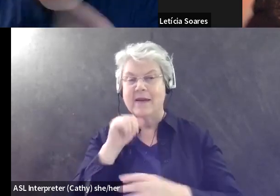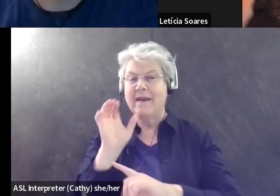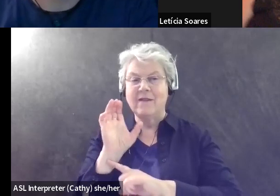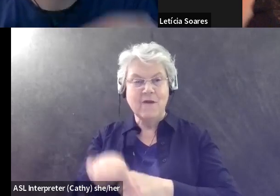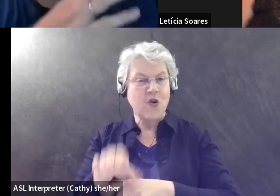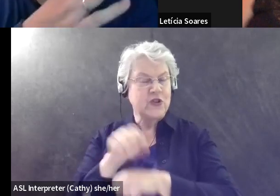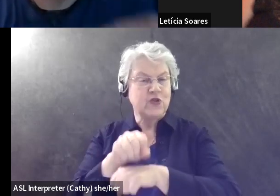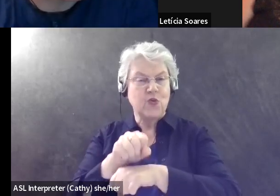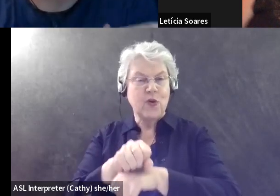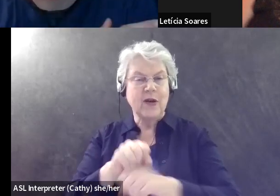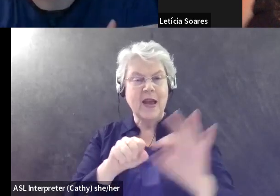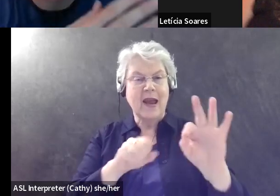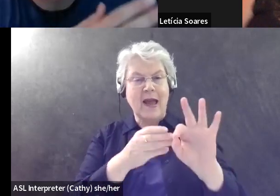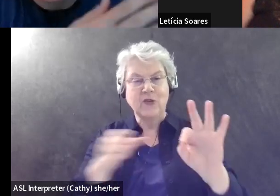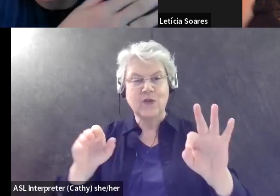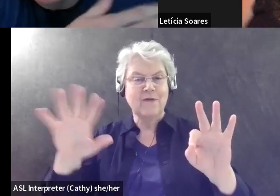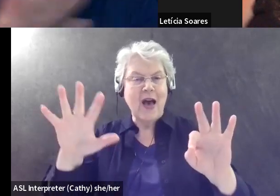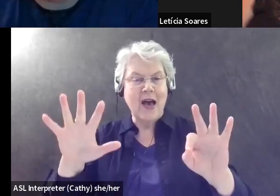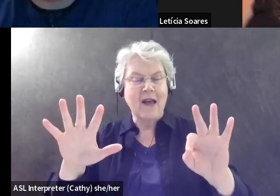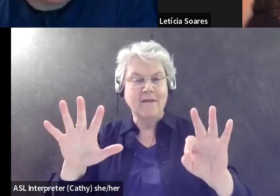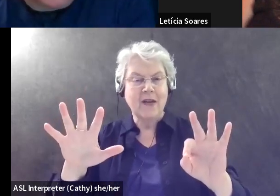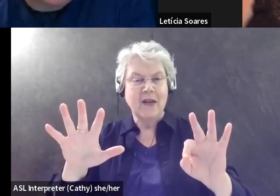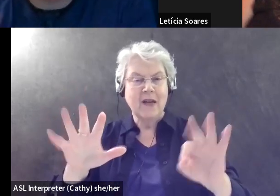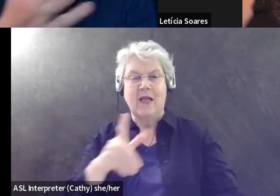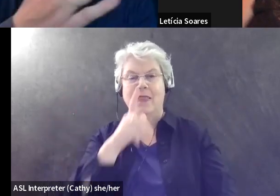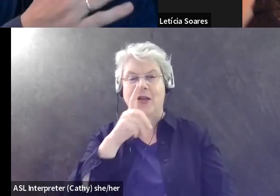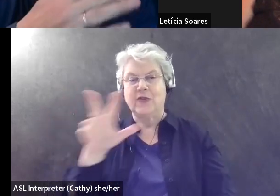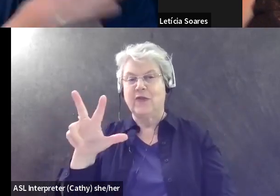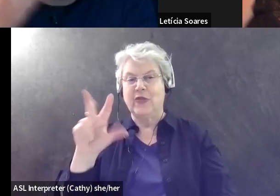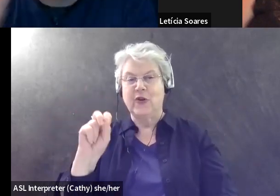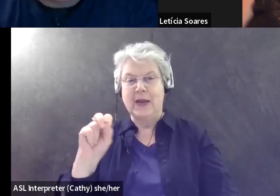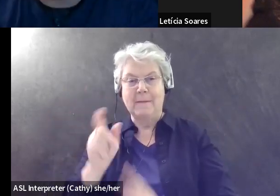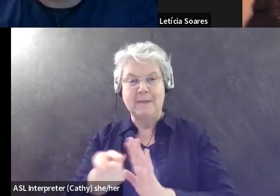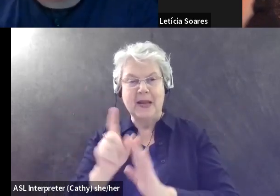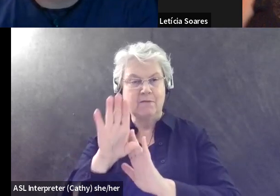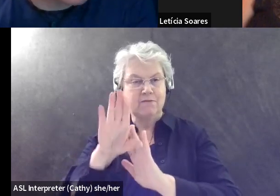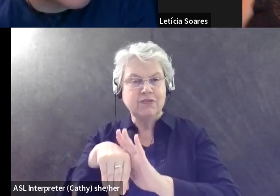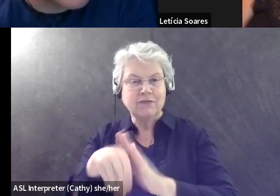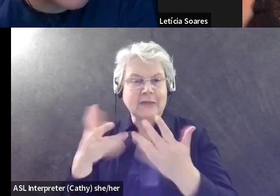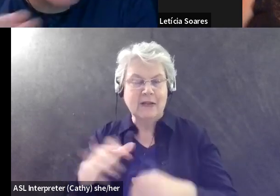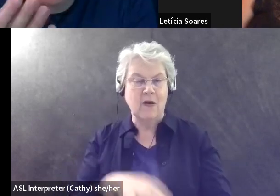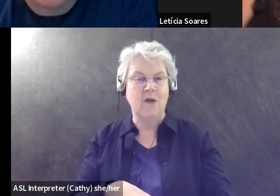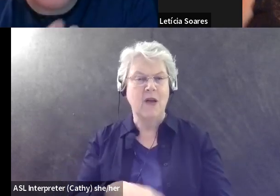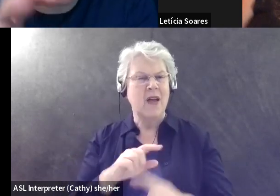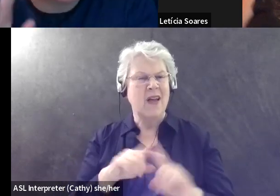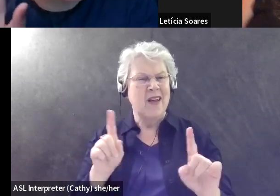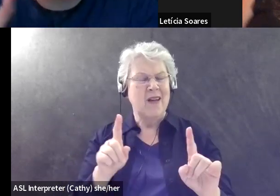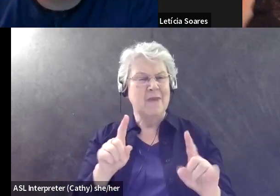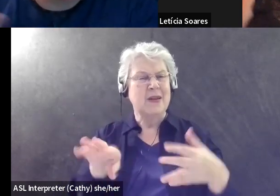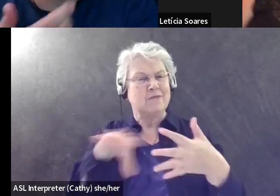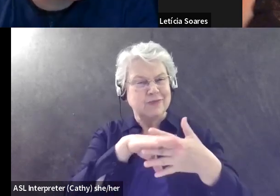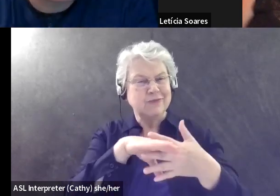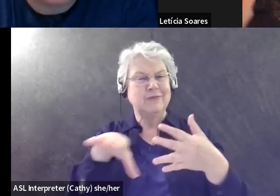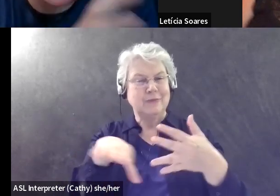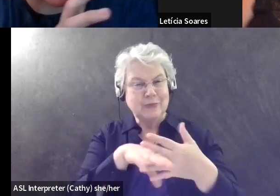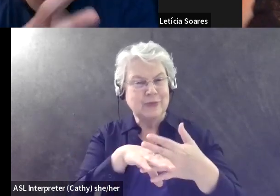a 30 minute lunch, but letting people, maybe they're working from eight till six, but they have a few half an hour breaks, things like that. Exactly.